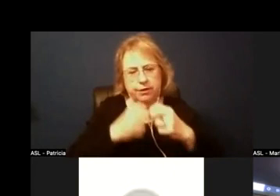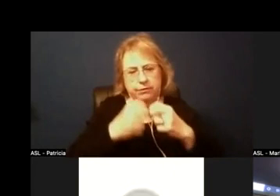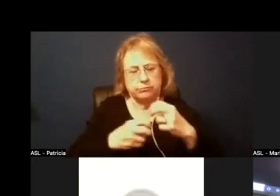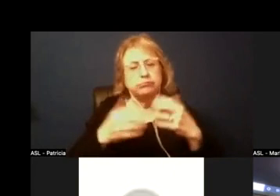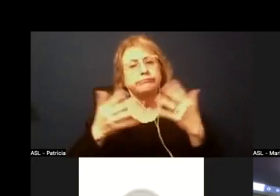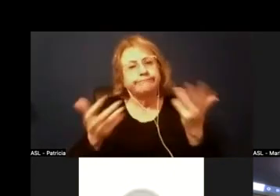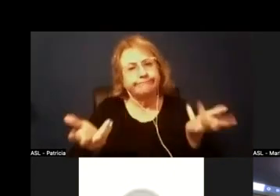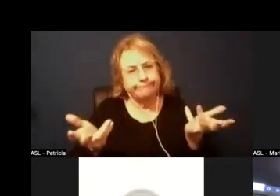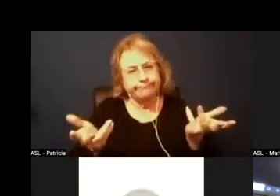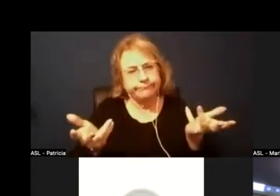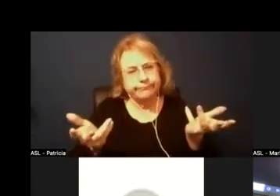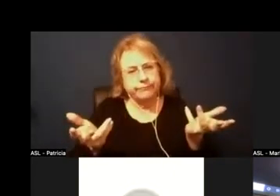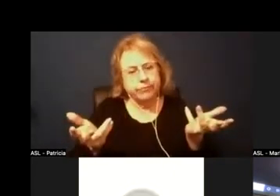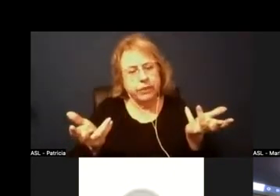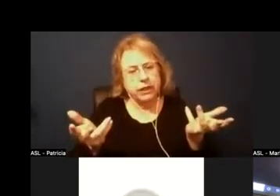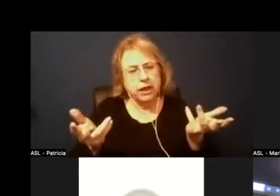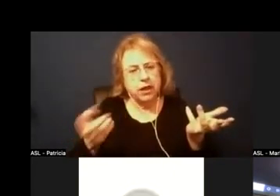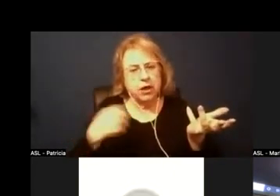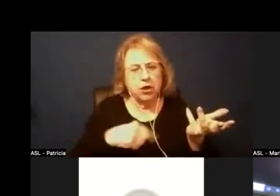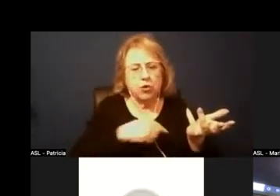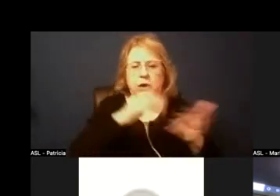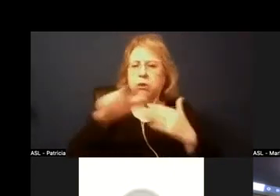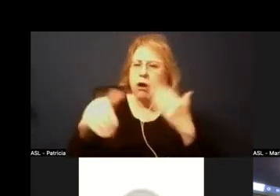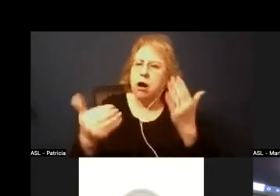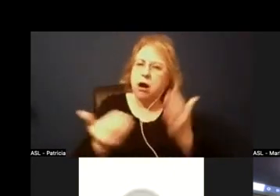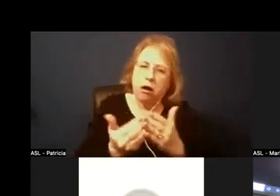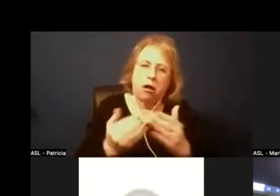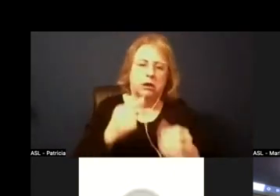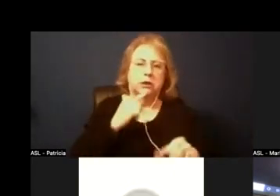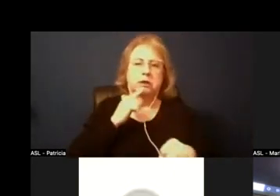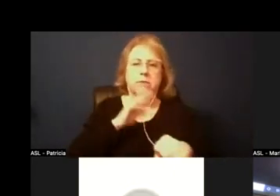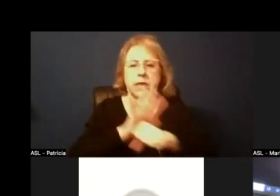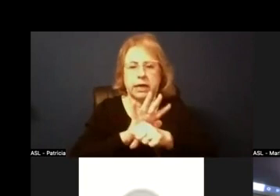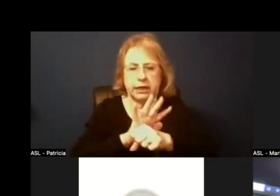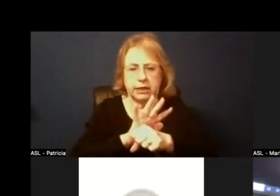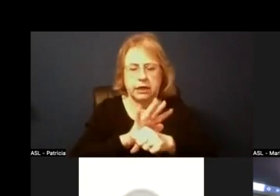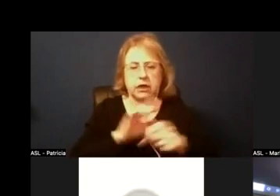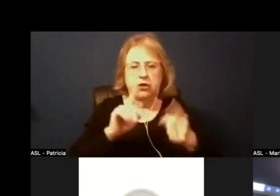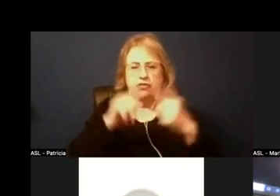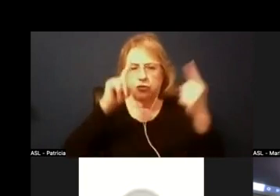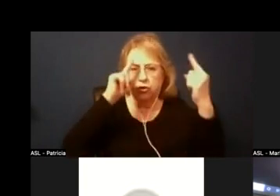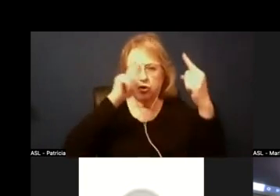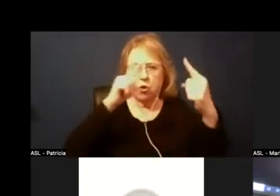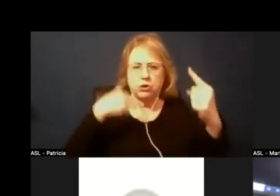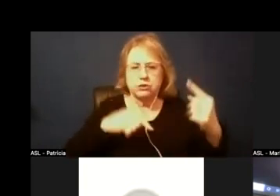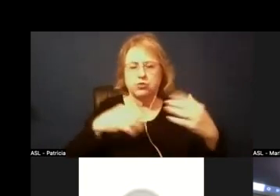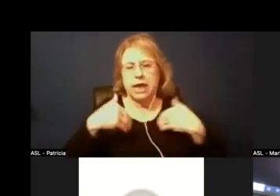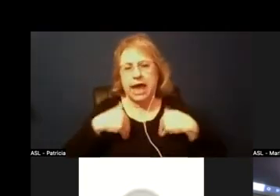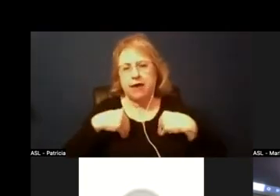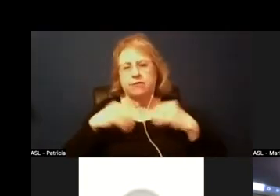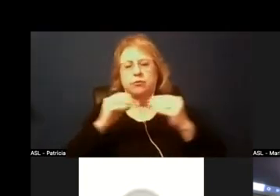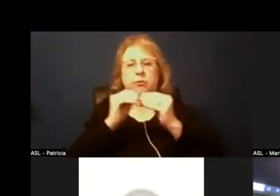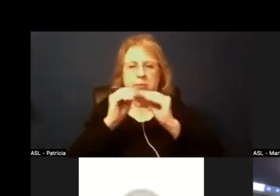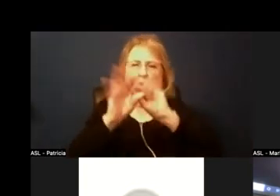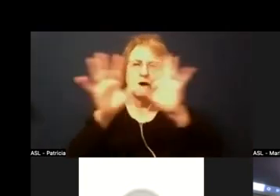you know we i think we're all committed to to the goals that we have and we'll get more clear on those